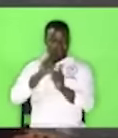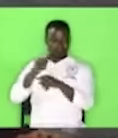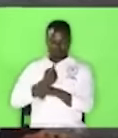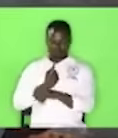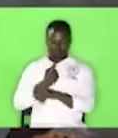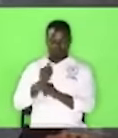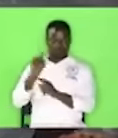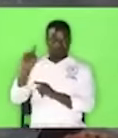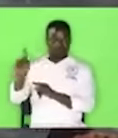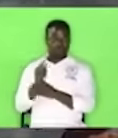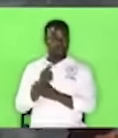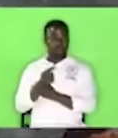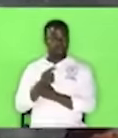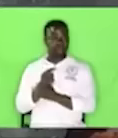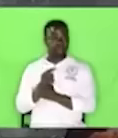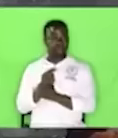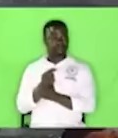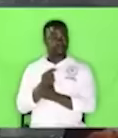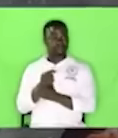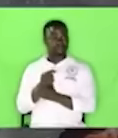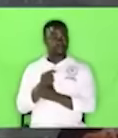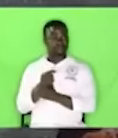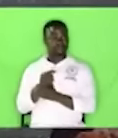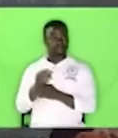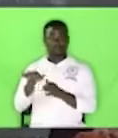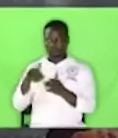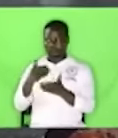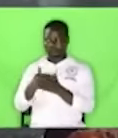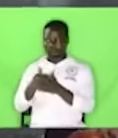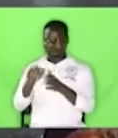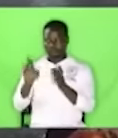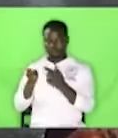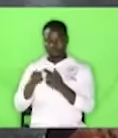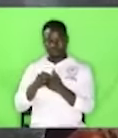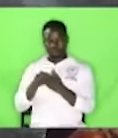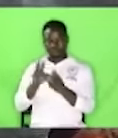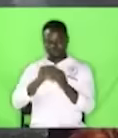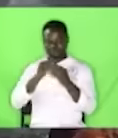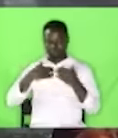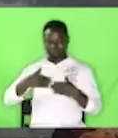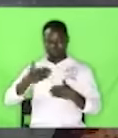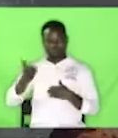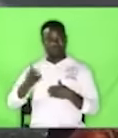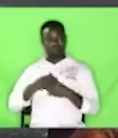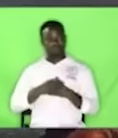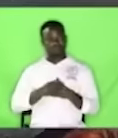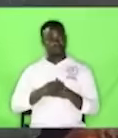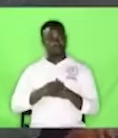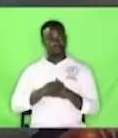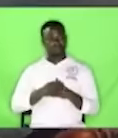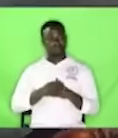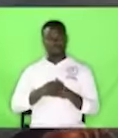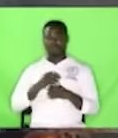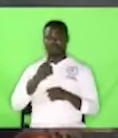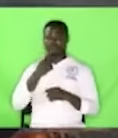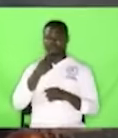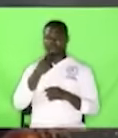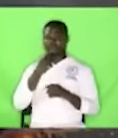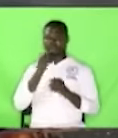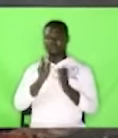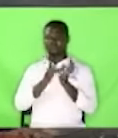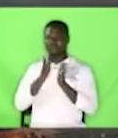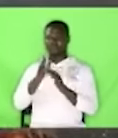when I got to the classroom nobody was there I just said Jesus I have come